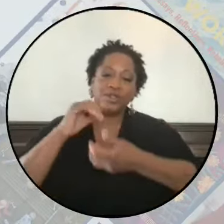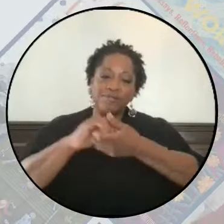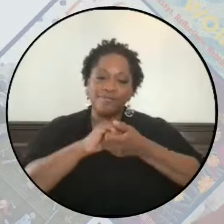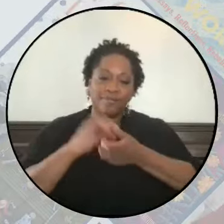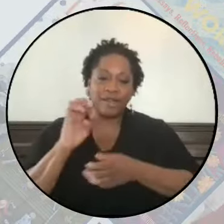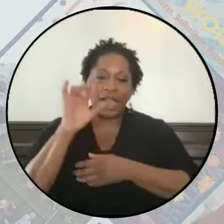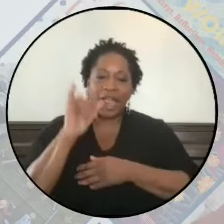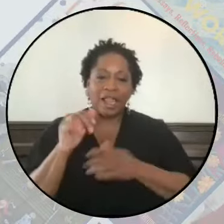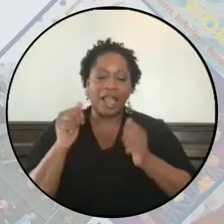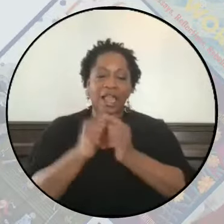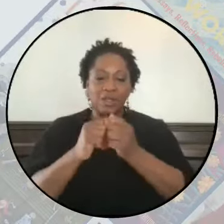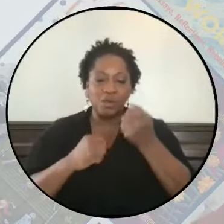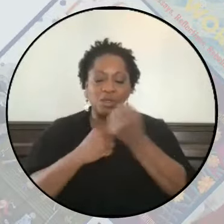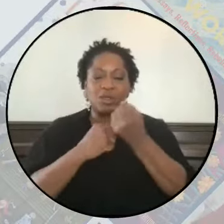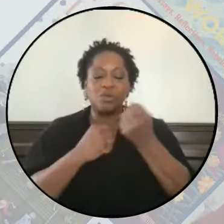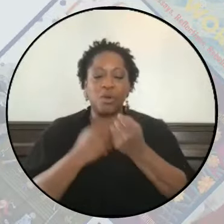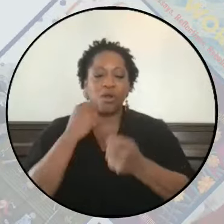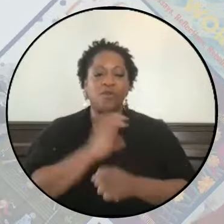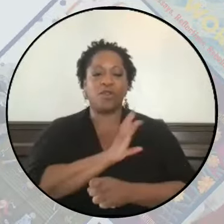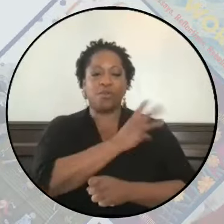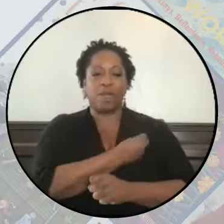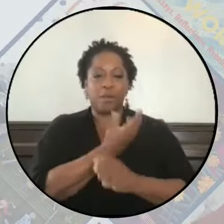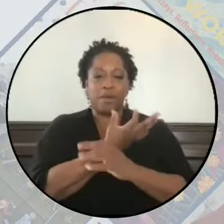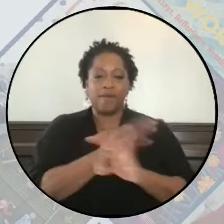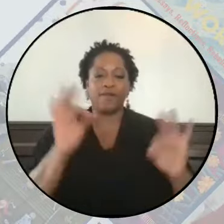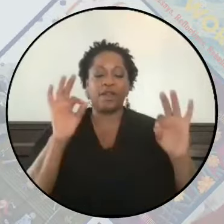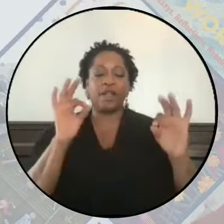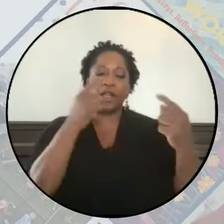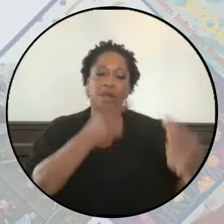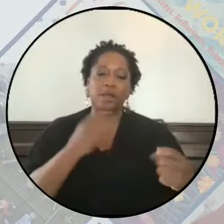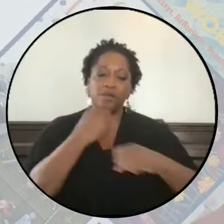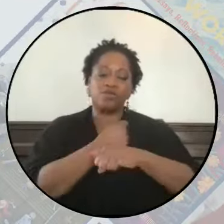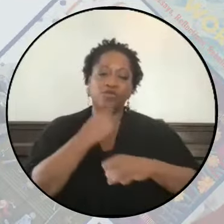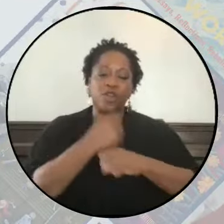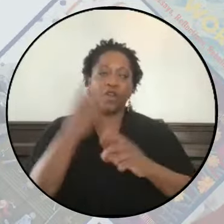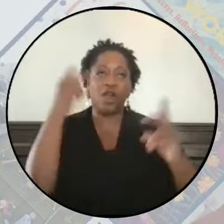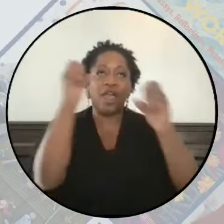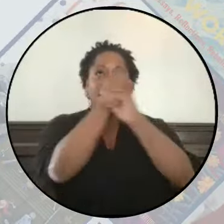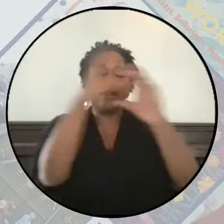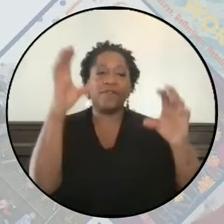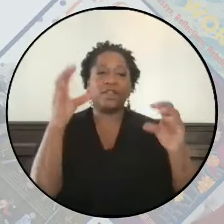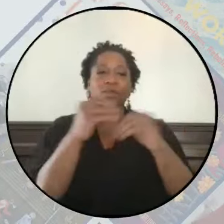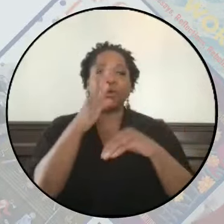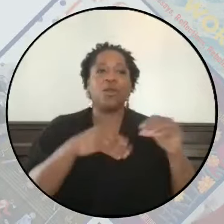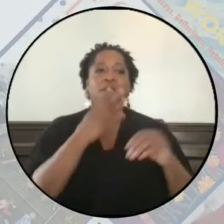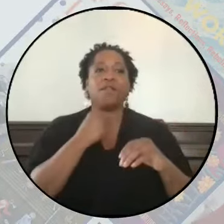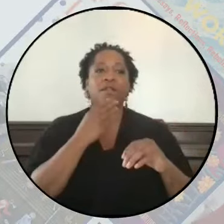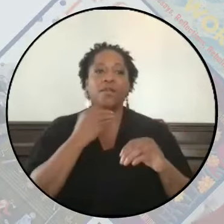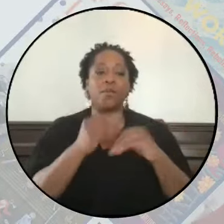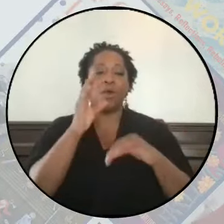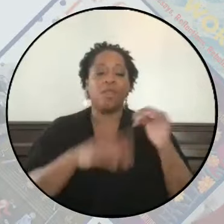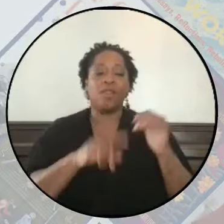with the Palestinian freedom struggle and a vision of Judaism beyond Zionism.